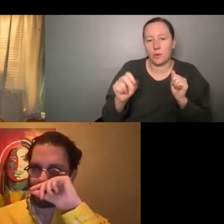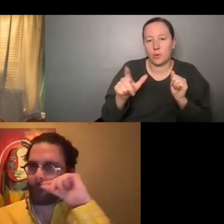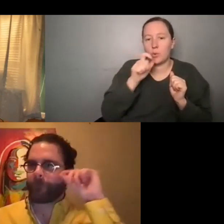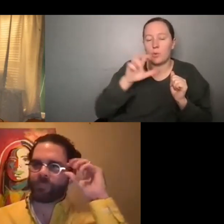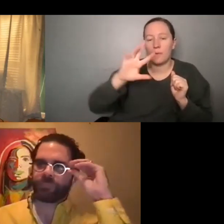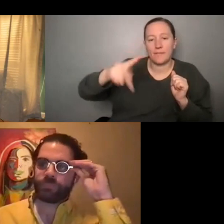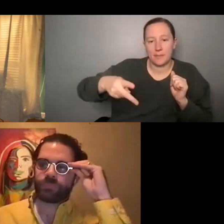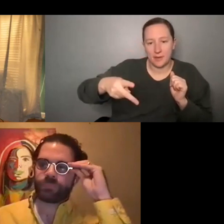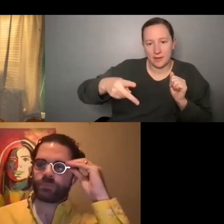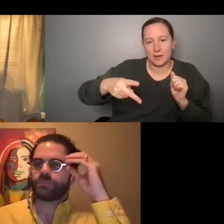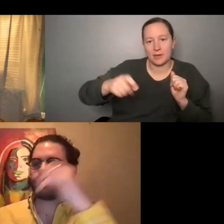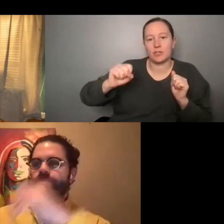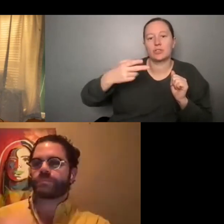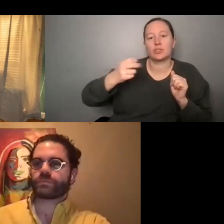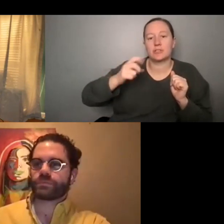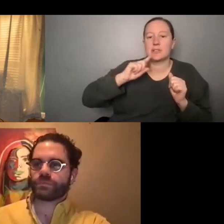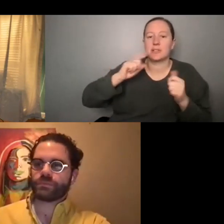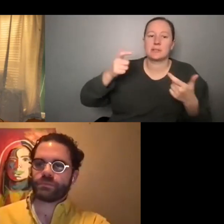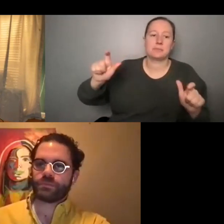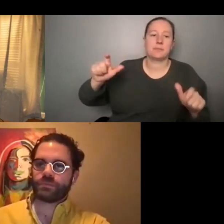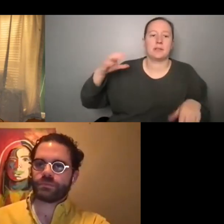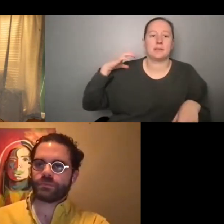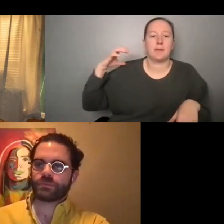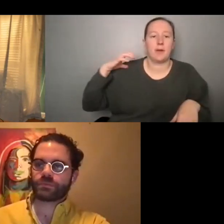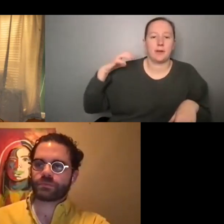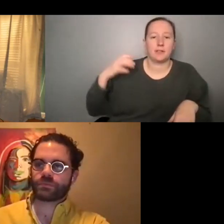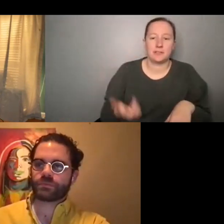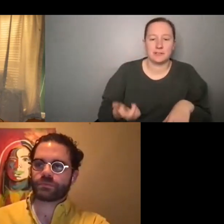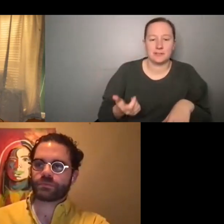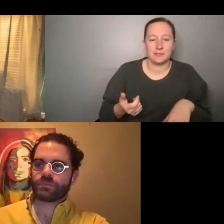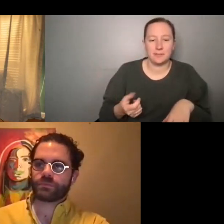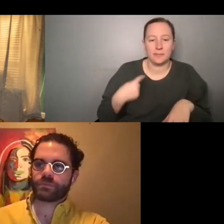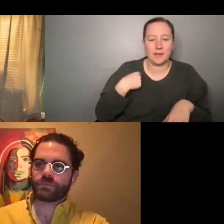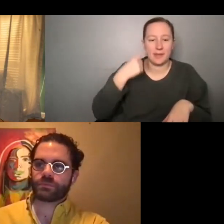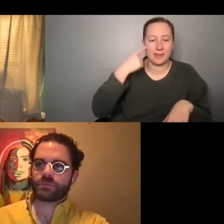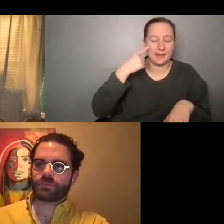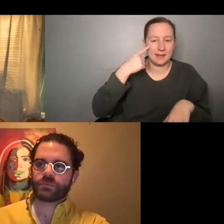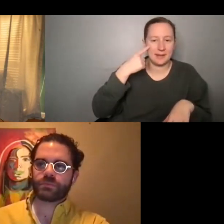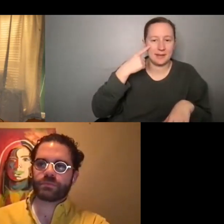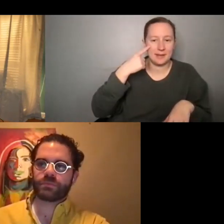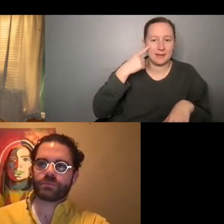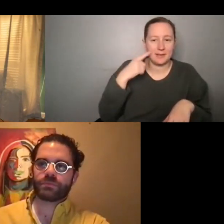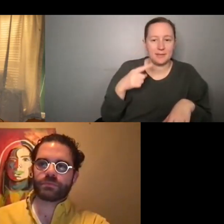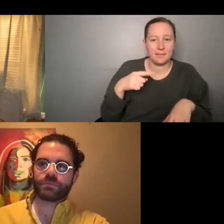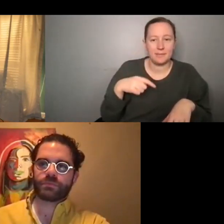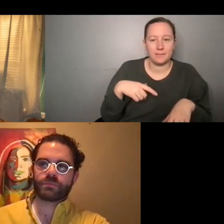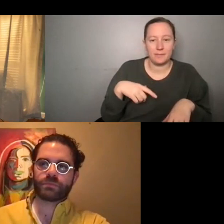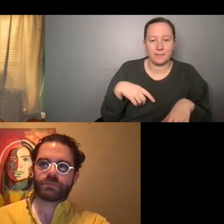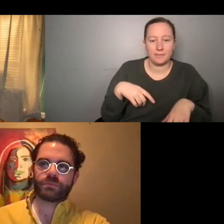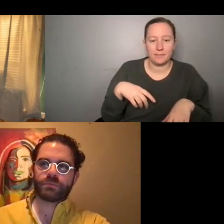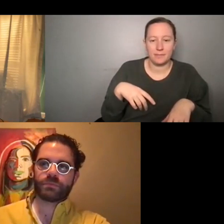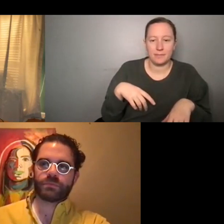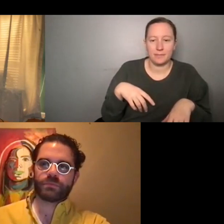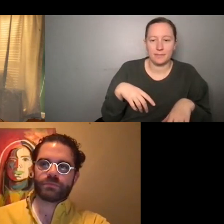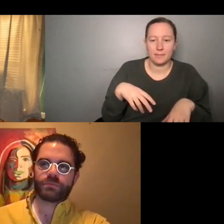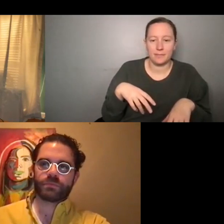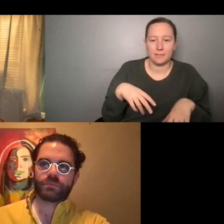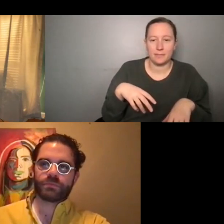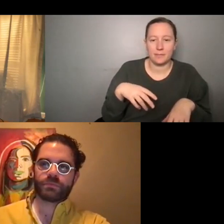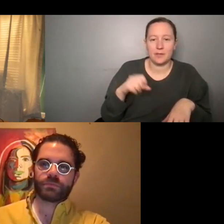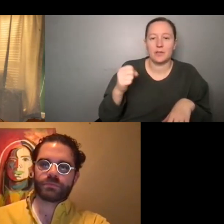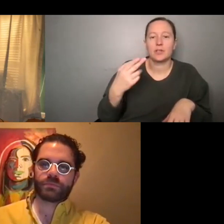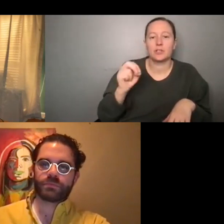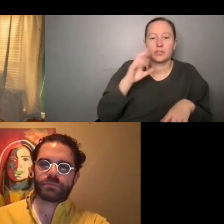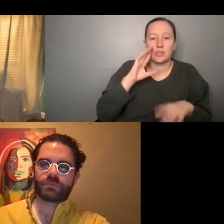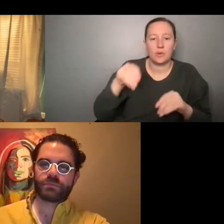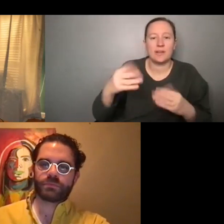VP, uh, she's the big boss. Um, and so I, she's the, uh, you know, she'll